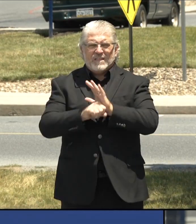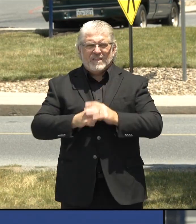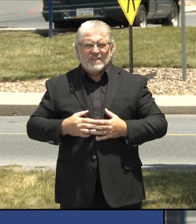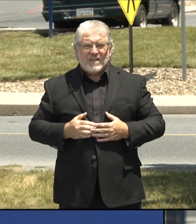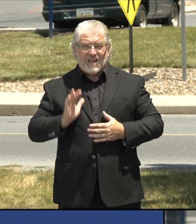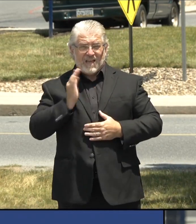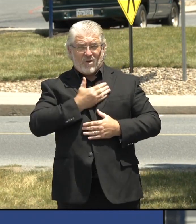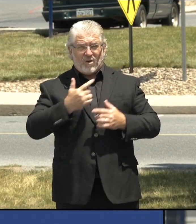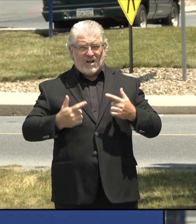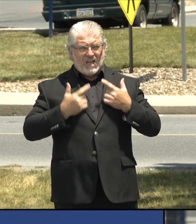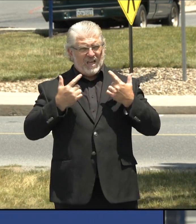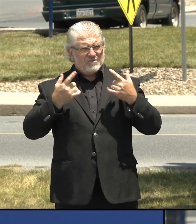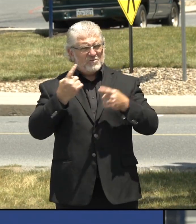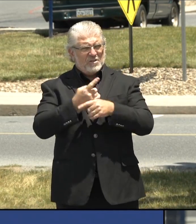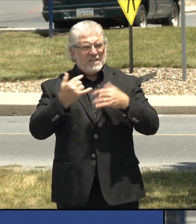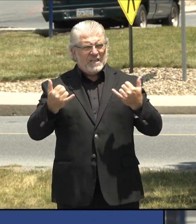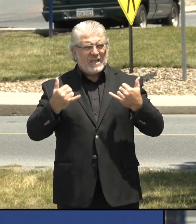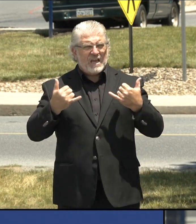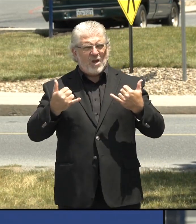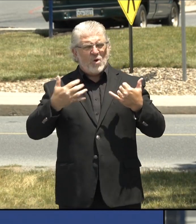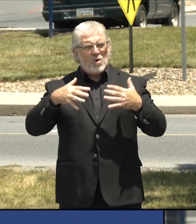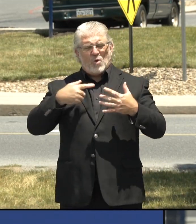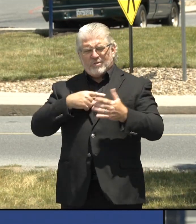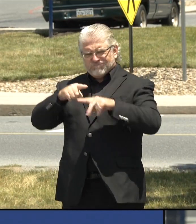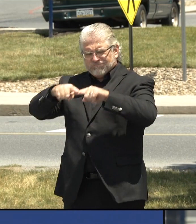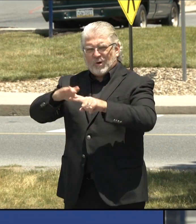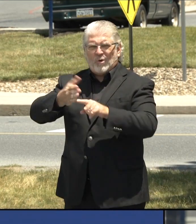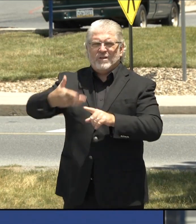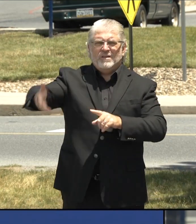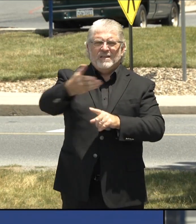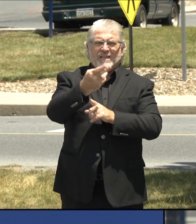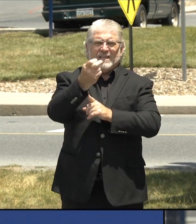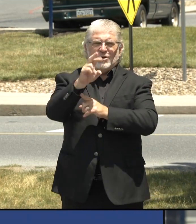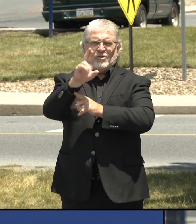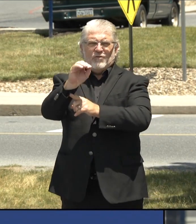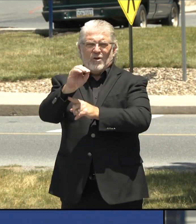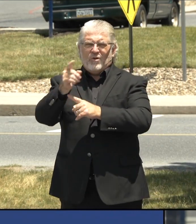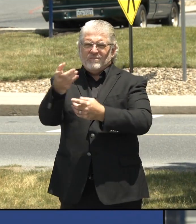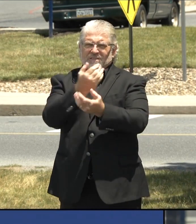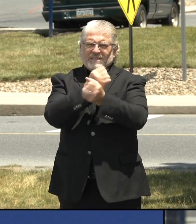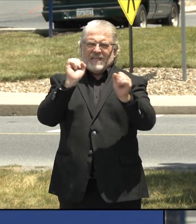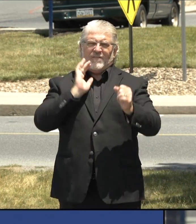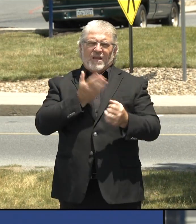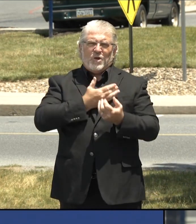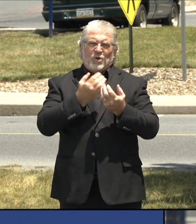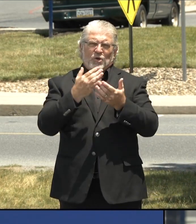heroes are protecting the health of the community, and across the nation, we're here to thank them.